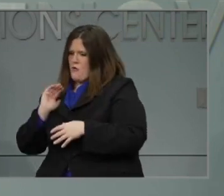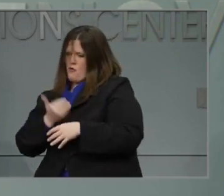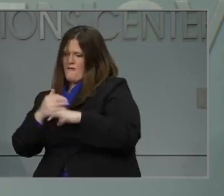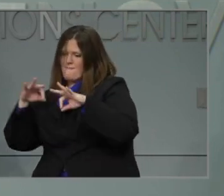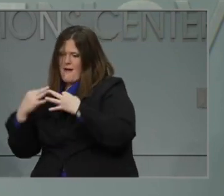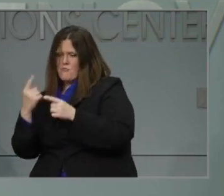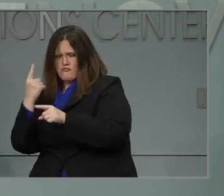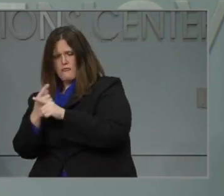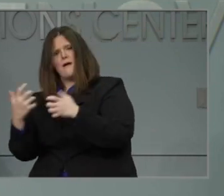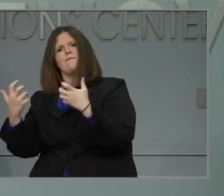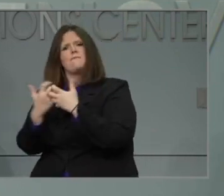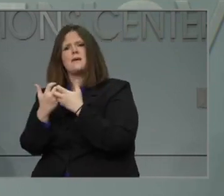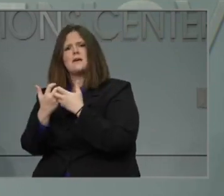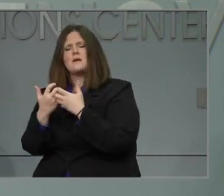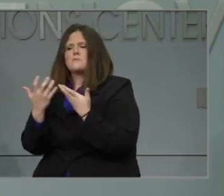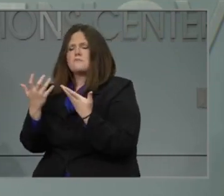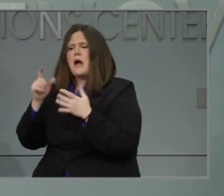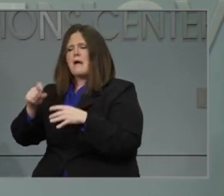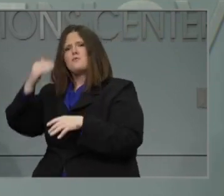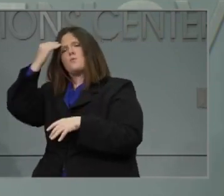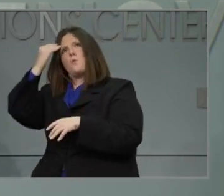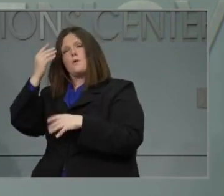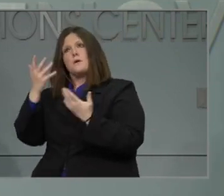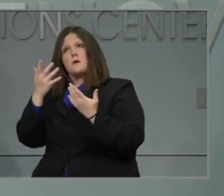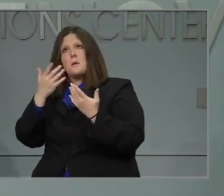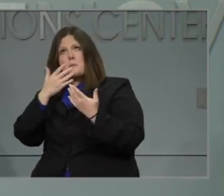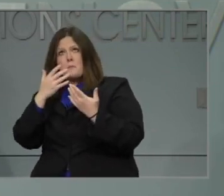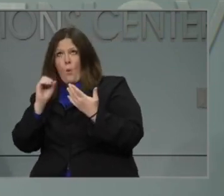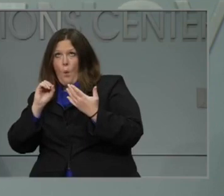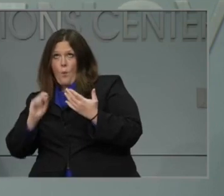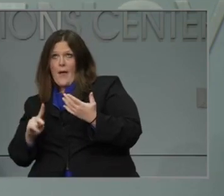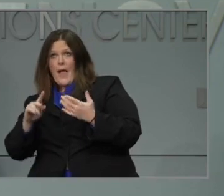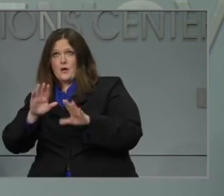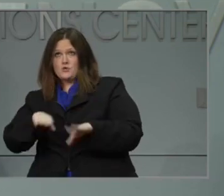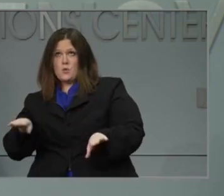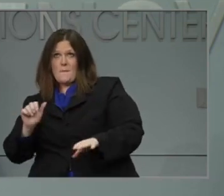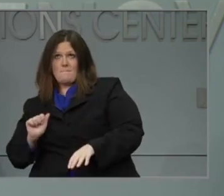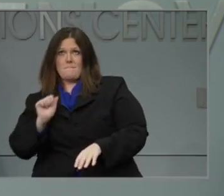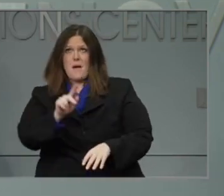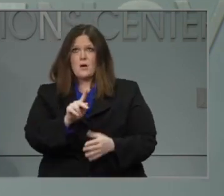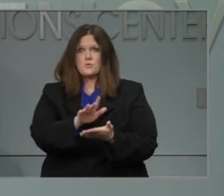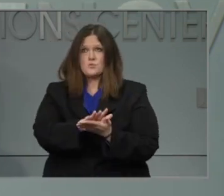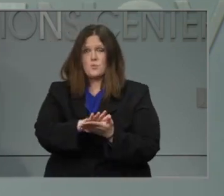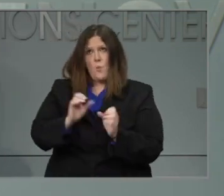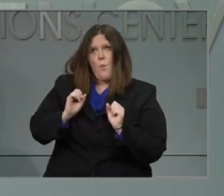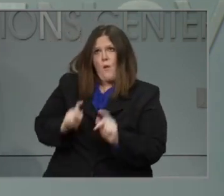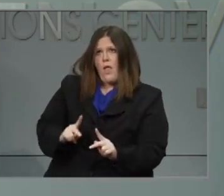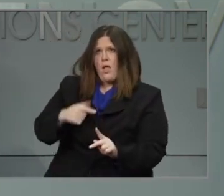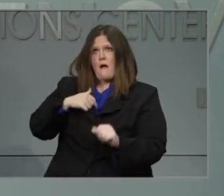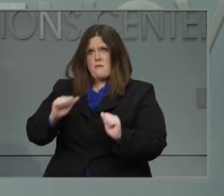for their family in terms of remote learning versus going back to in-person instruction. Thanks, Joe.